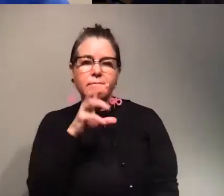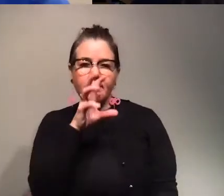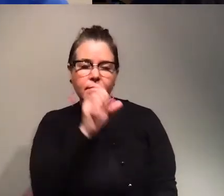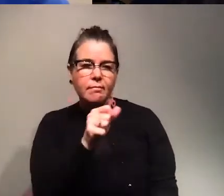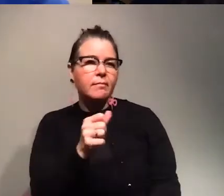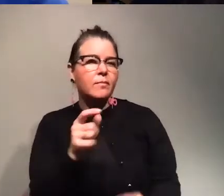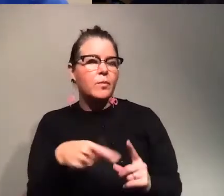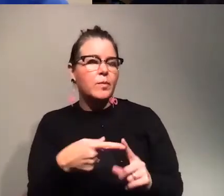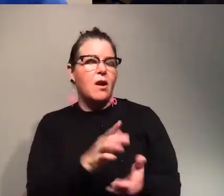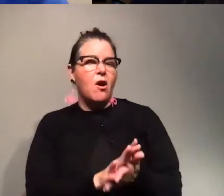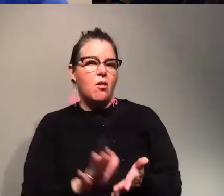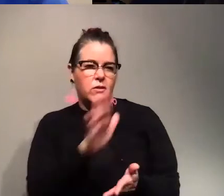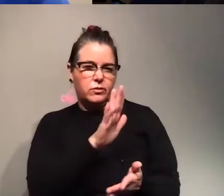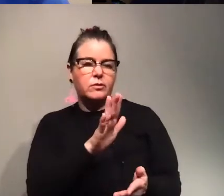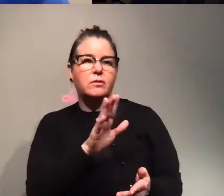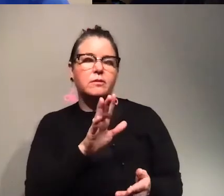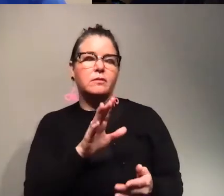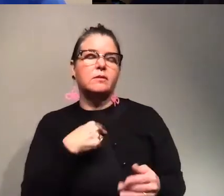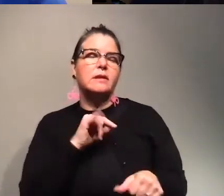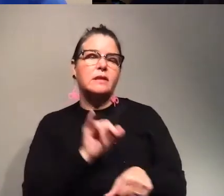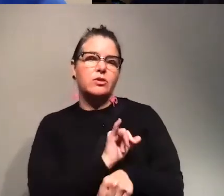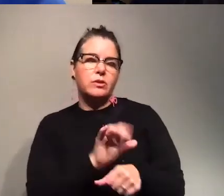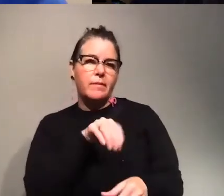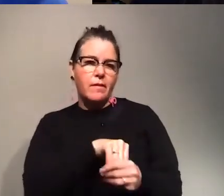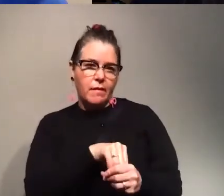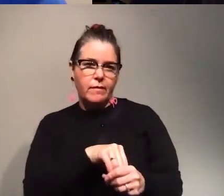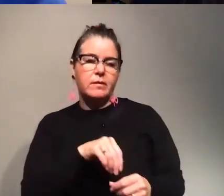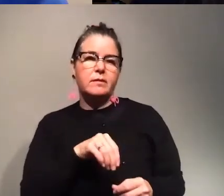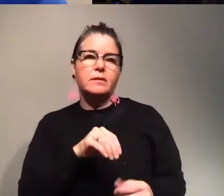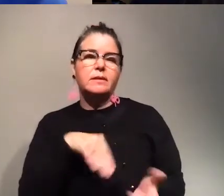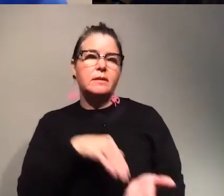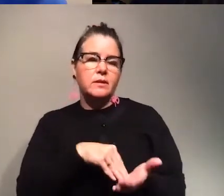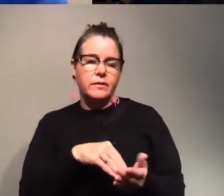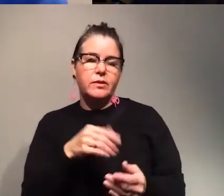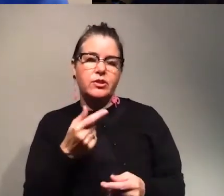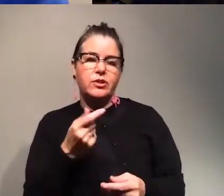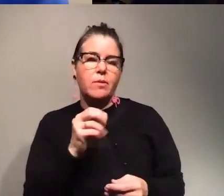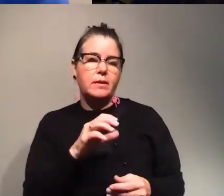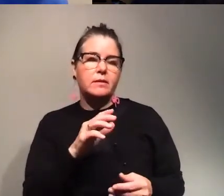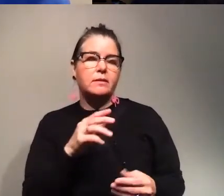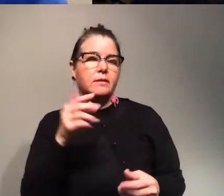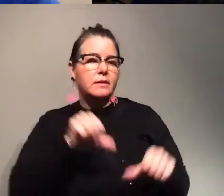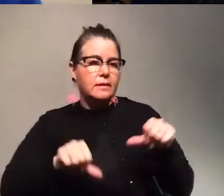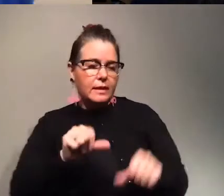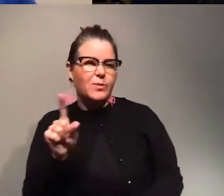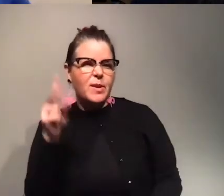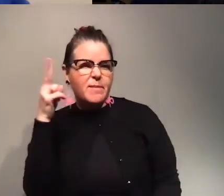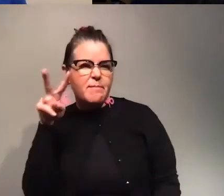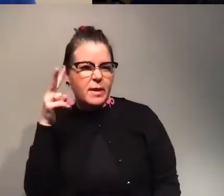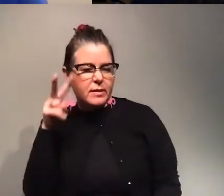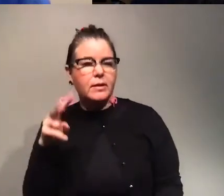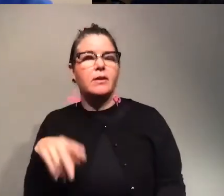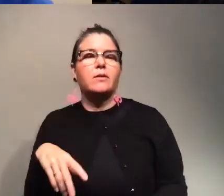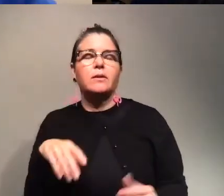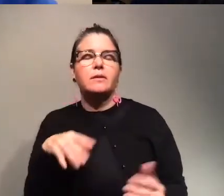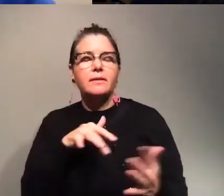I was in college. I was doing an mentorship in the Center for Genomic Sciences in Mexico. And I was studying bacteriophages,